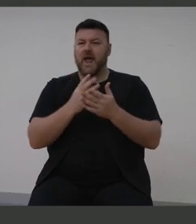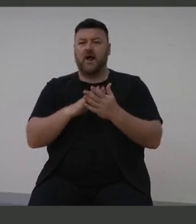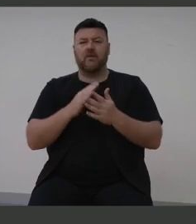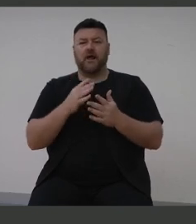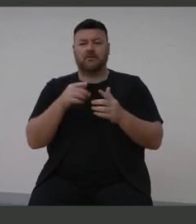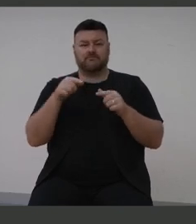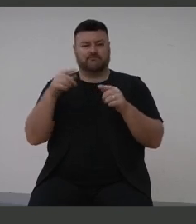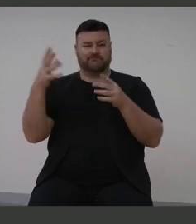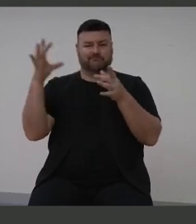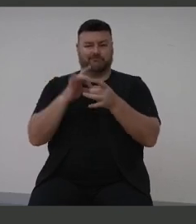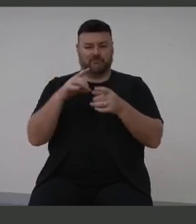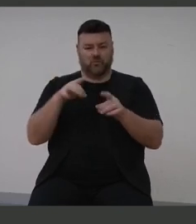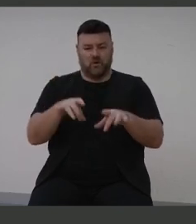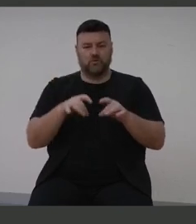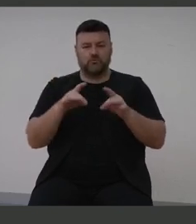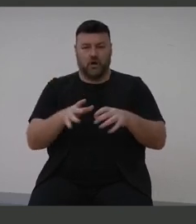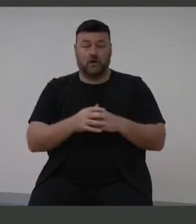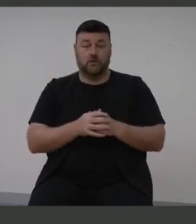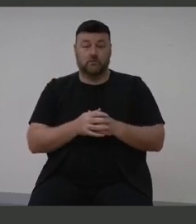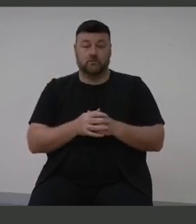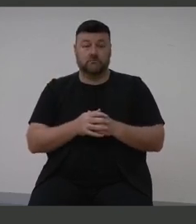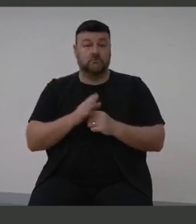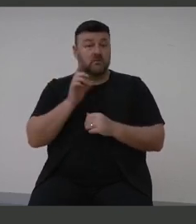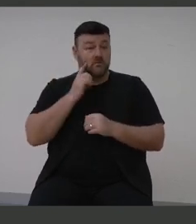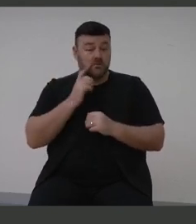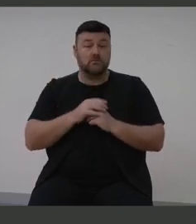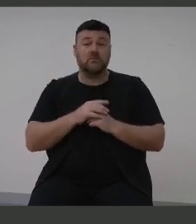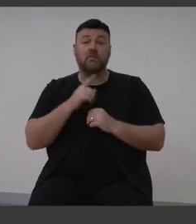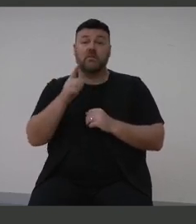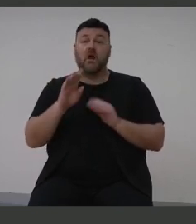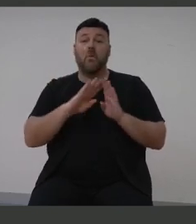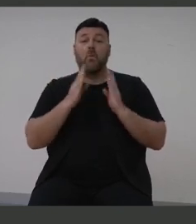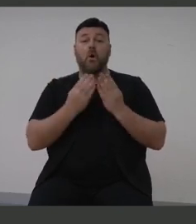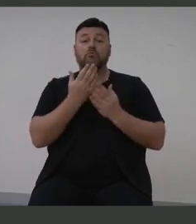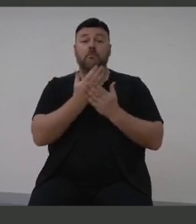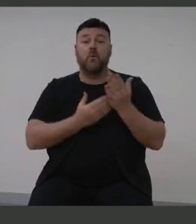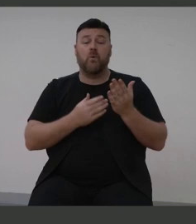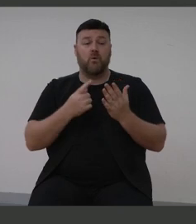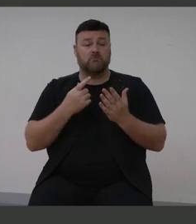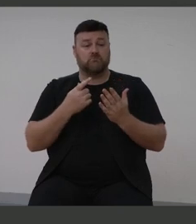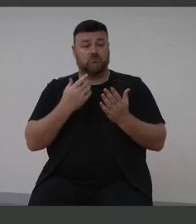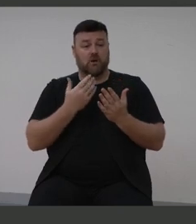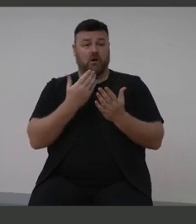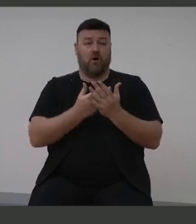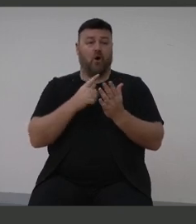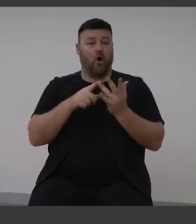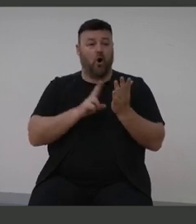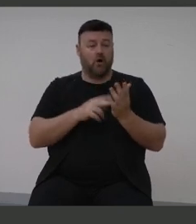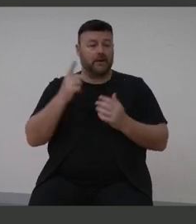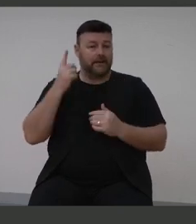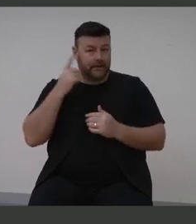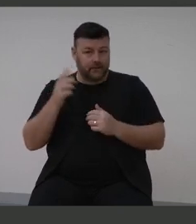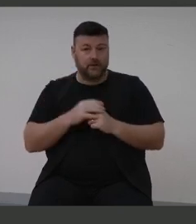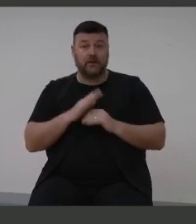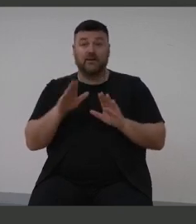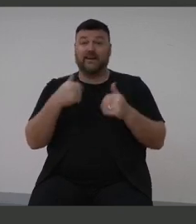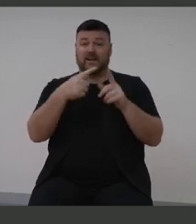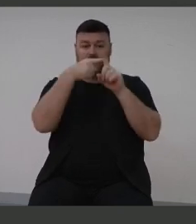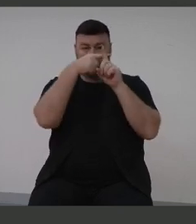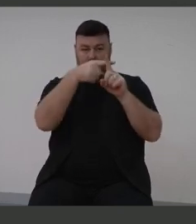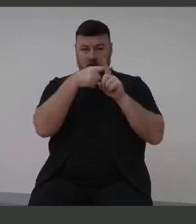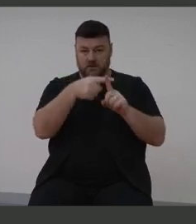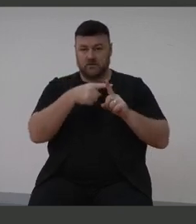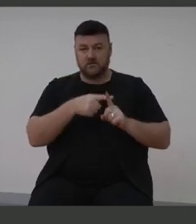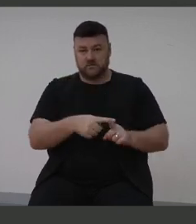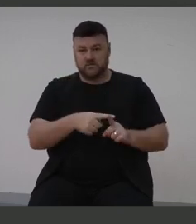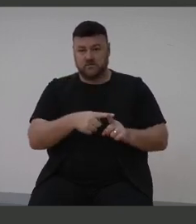So simply put, the World Report on Hearing calls for one key point of action and provides targets for all countries to